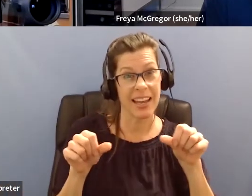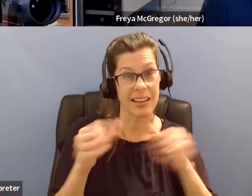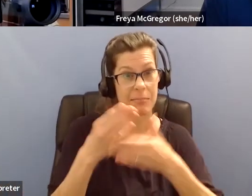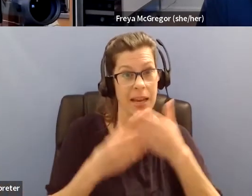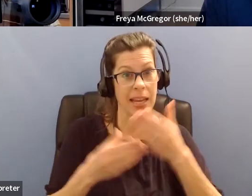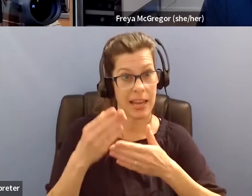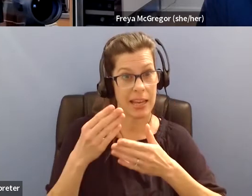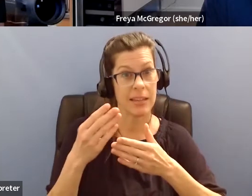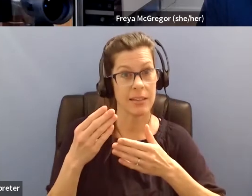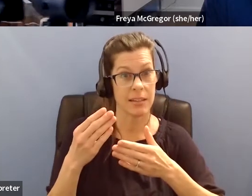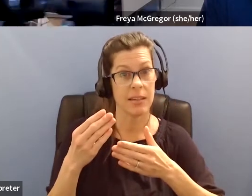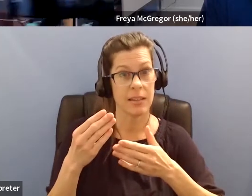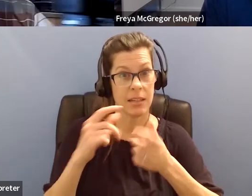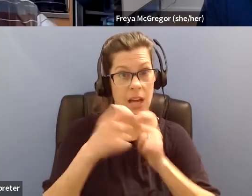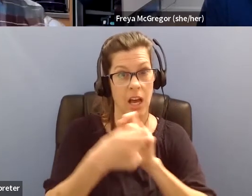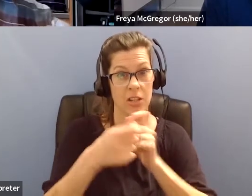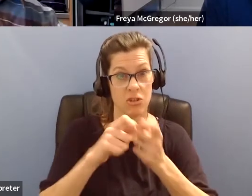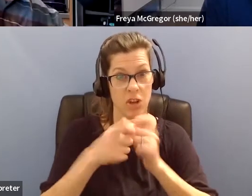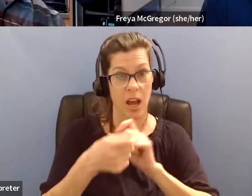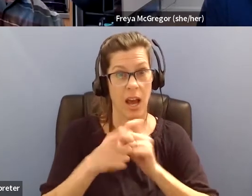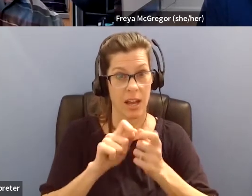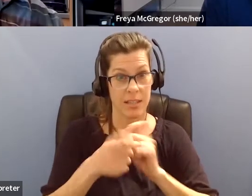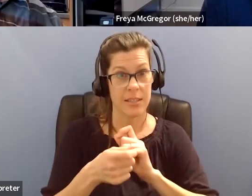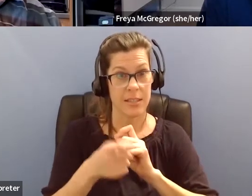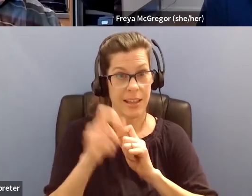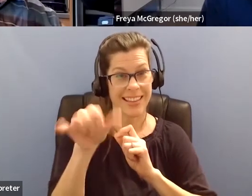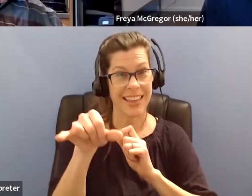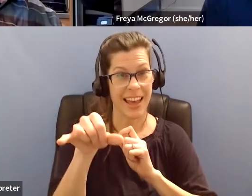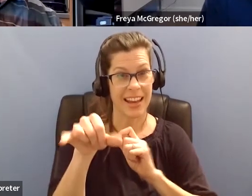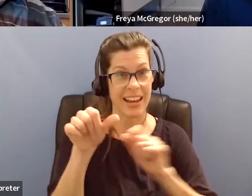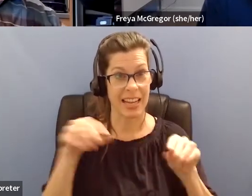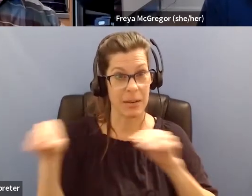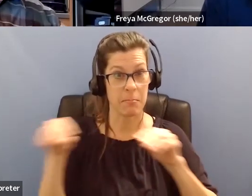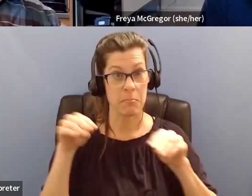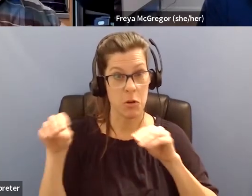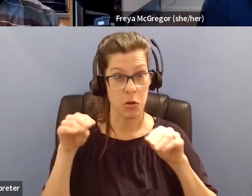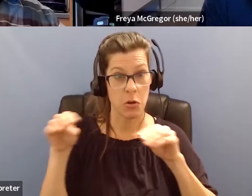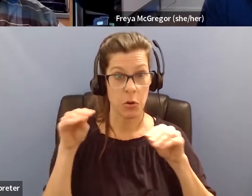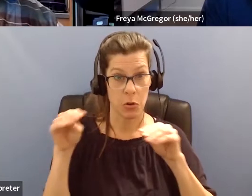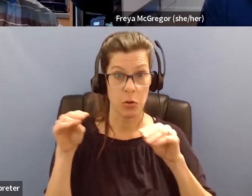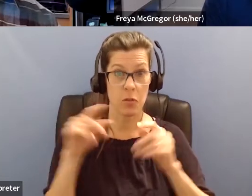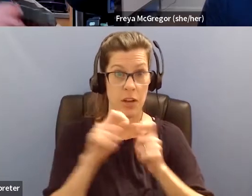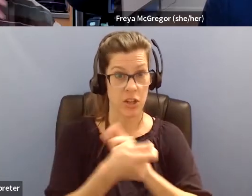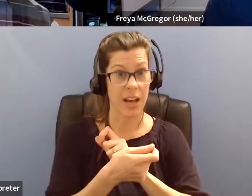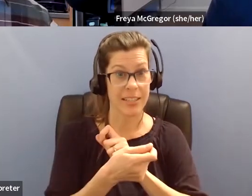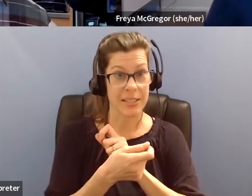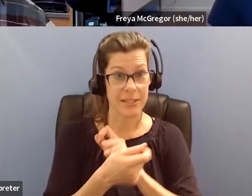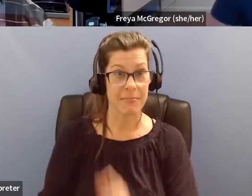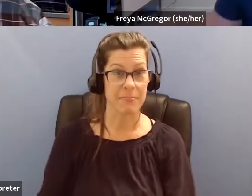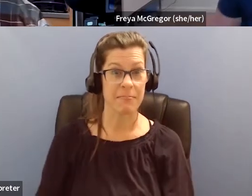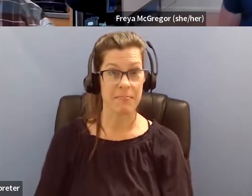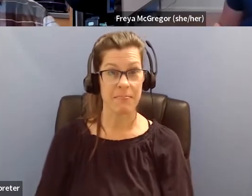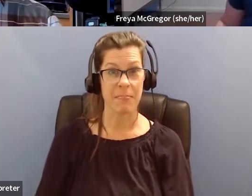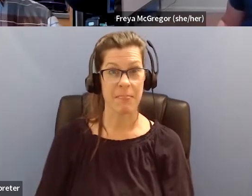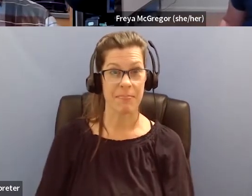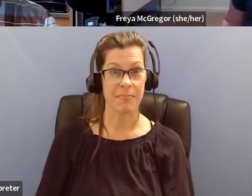adjust, you know, just like that. So, I can move, and I can move and adjust it. So,